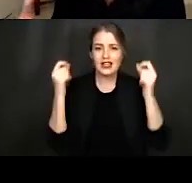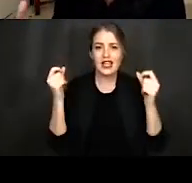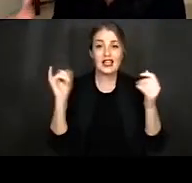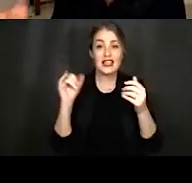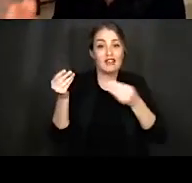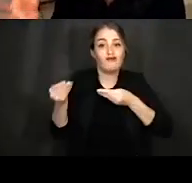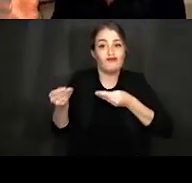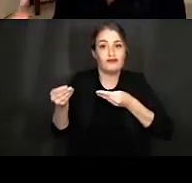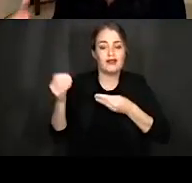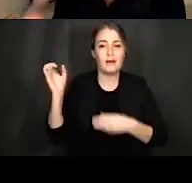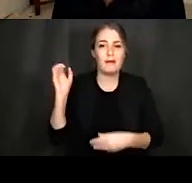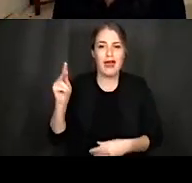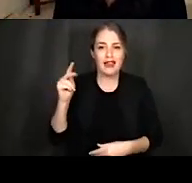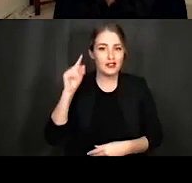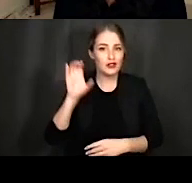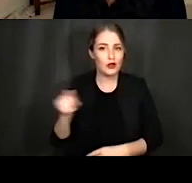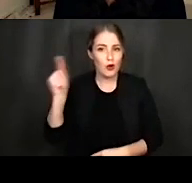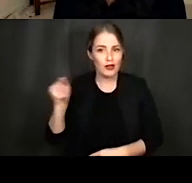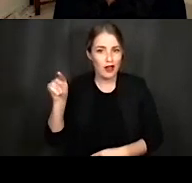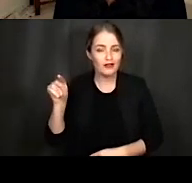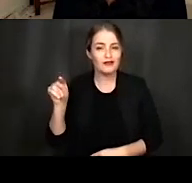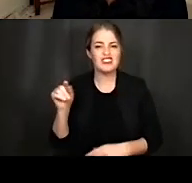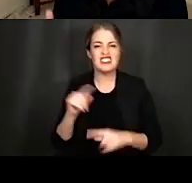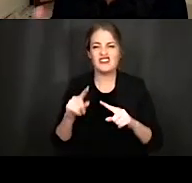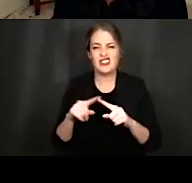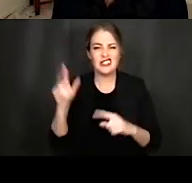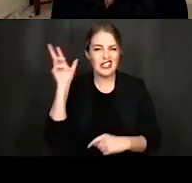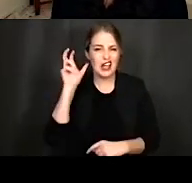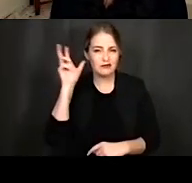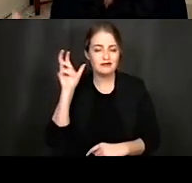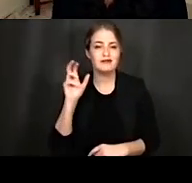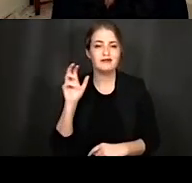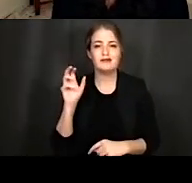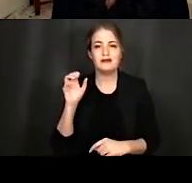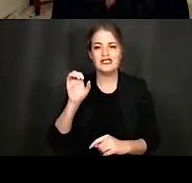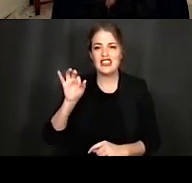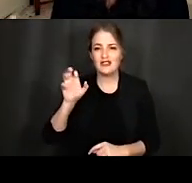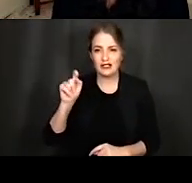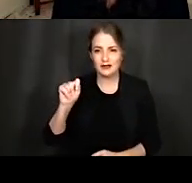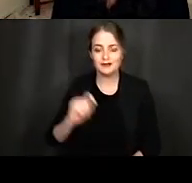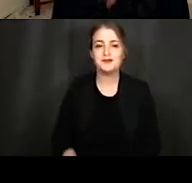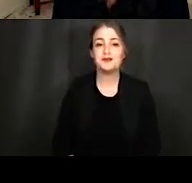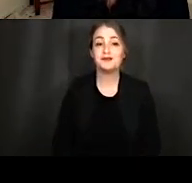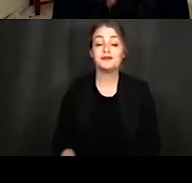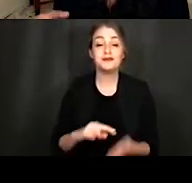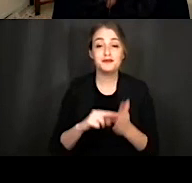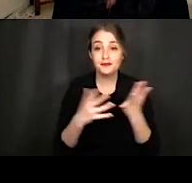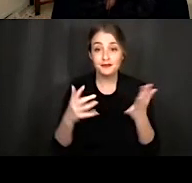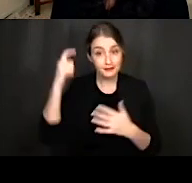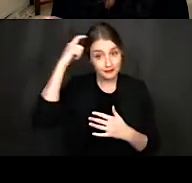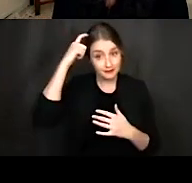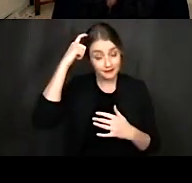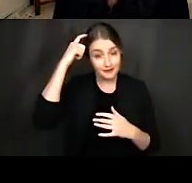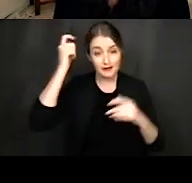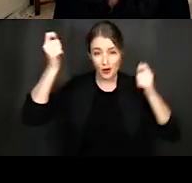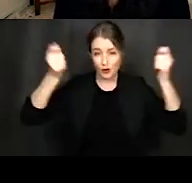via these auditory efferents. So ultimately, this means that the brain can actually control